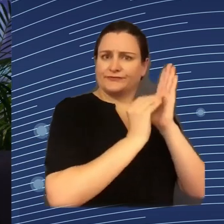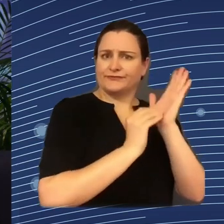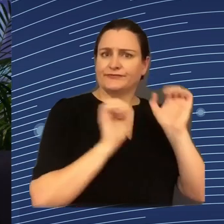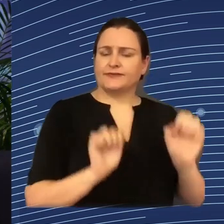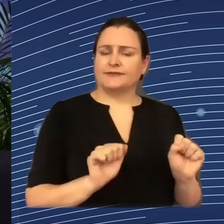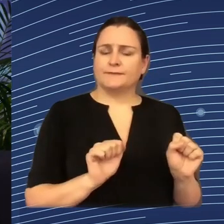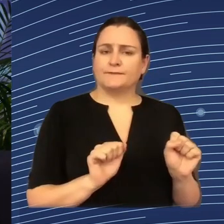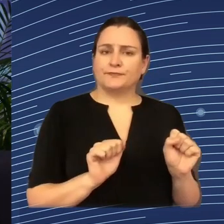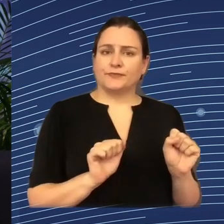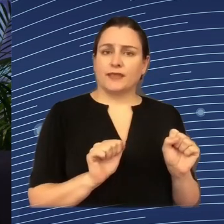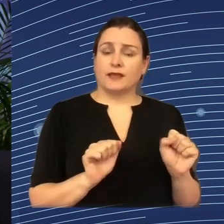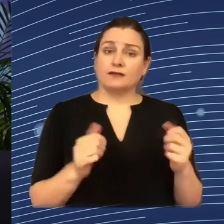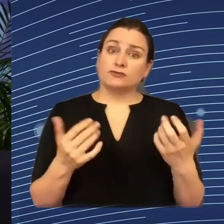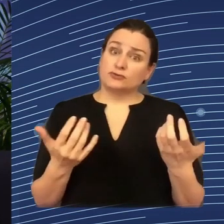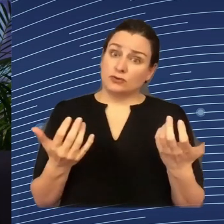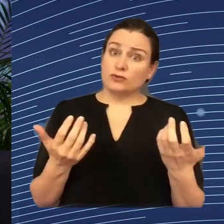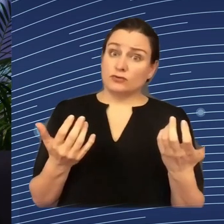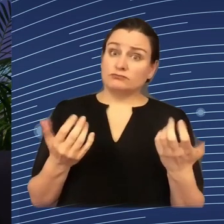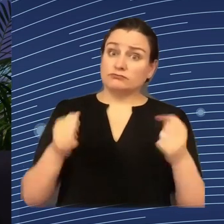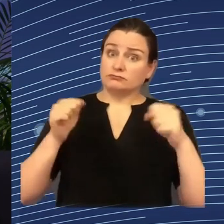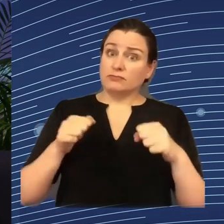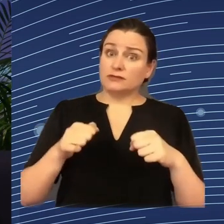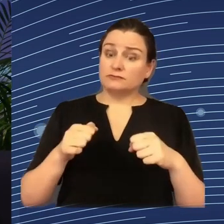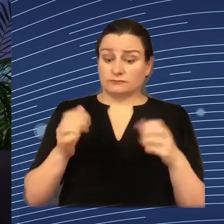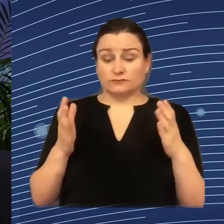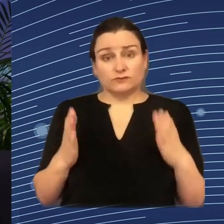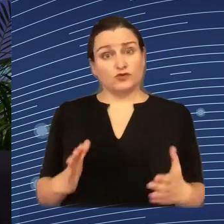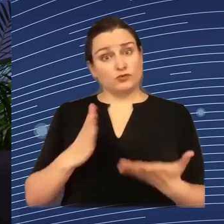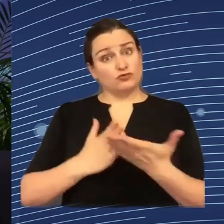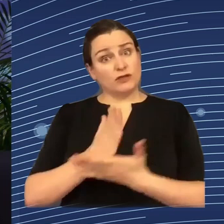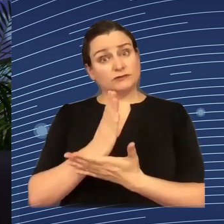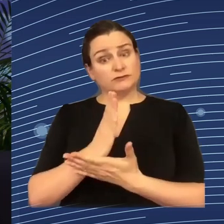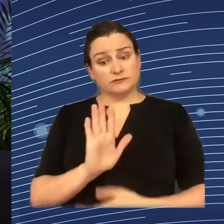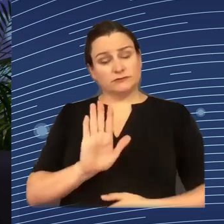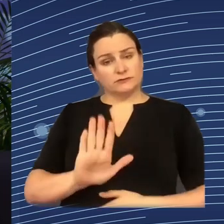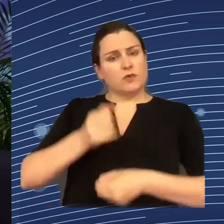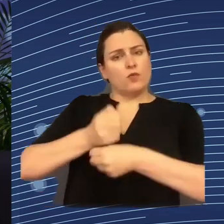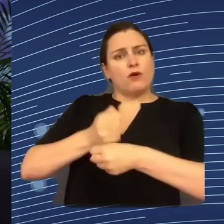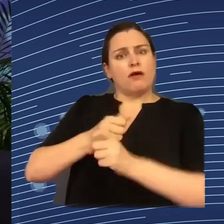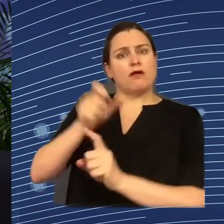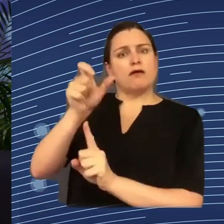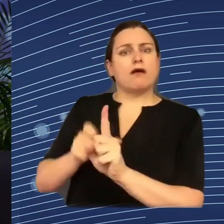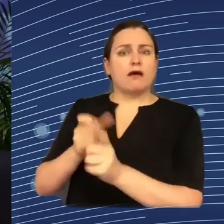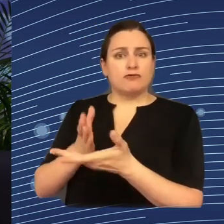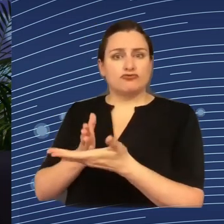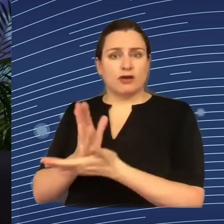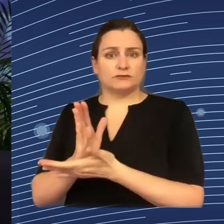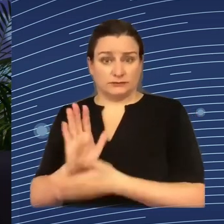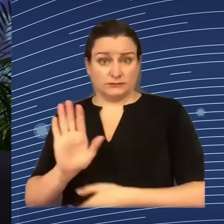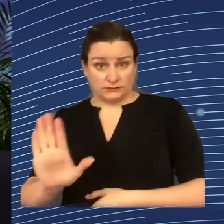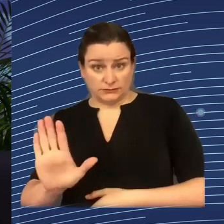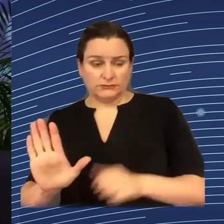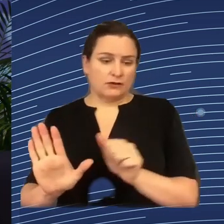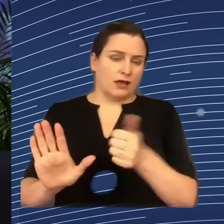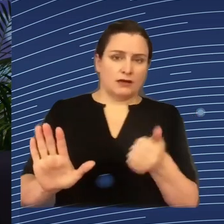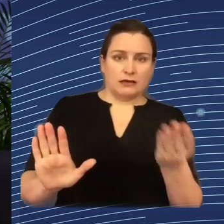impact negatively human rights, and workers' rights are human rights, in terms of more discrimination, in terms of bias